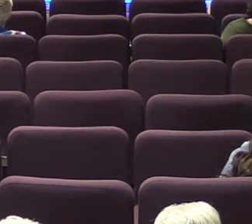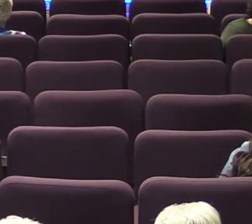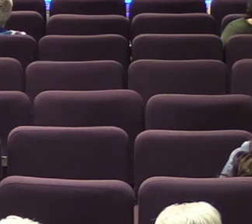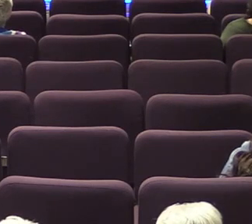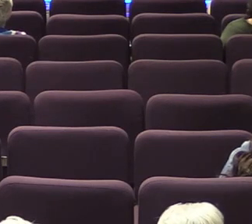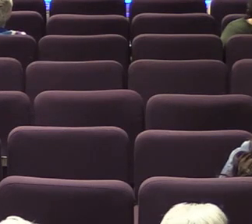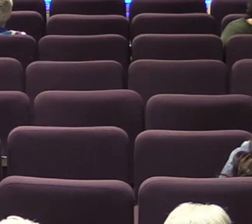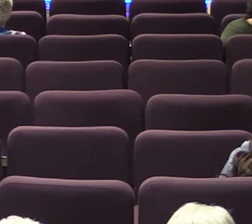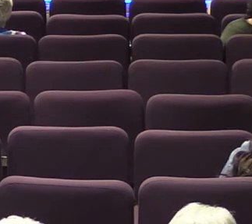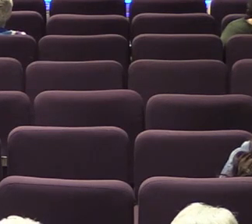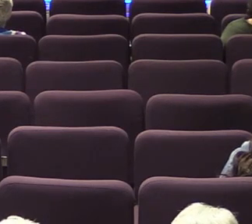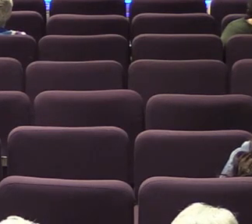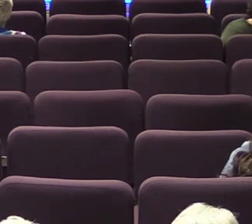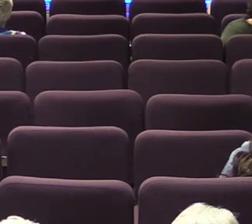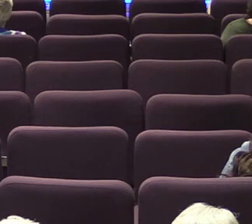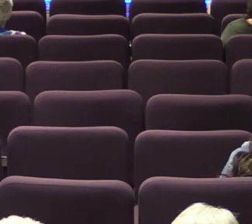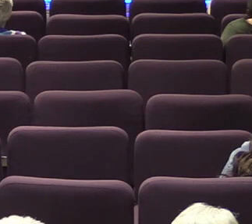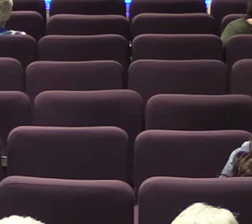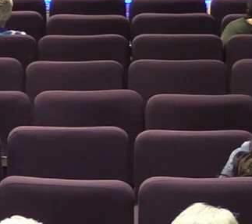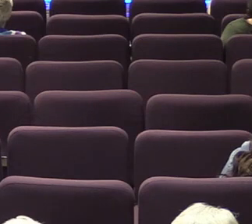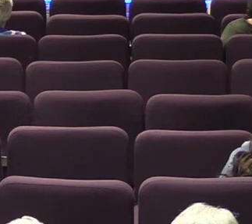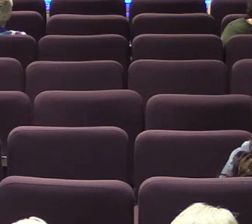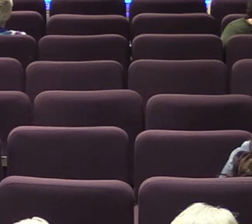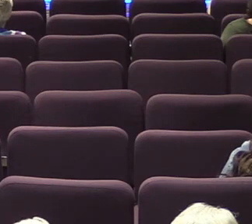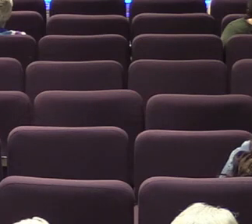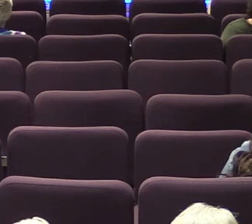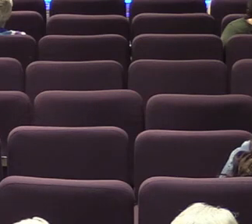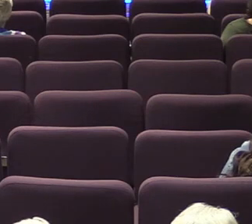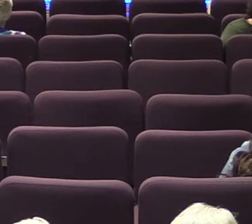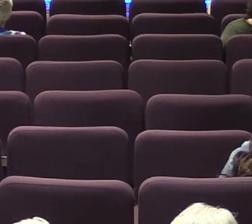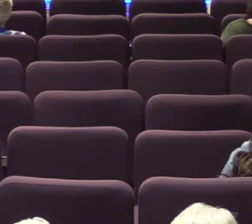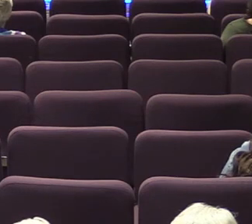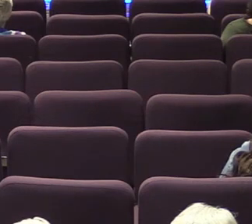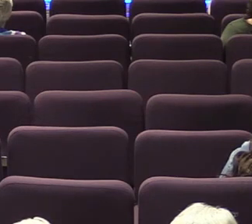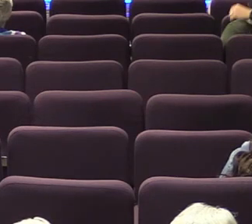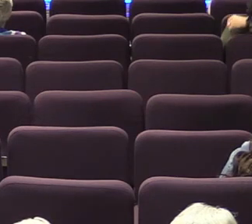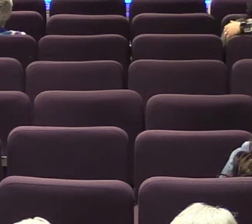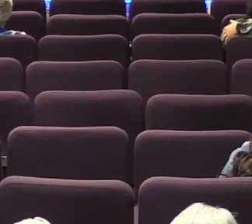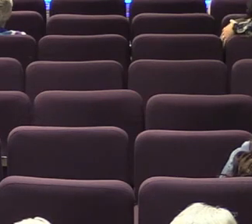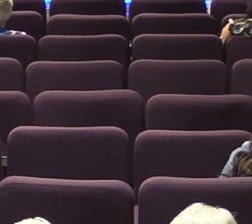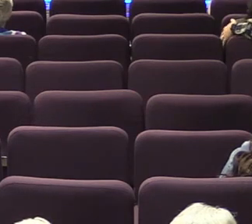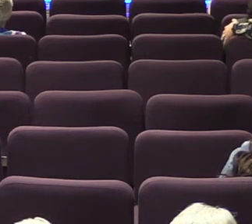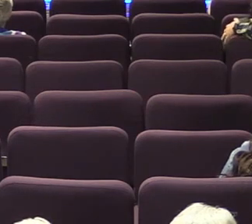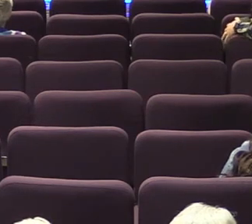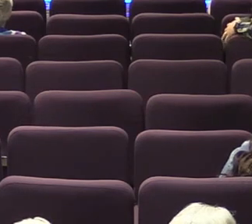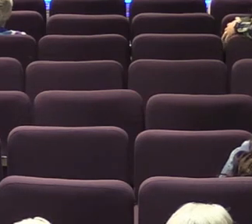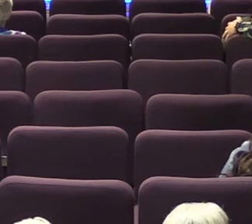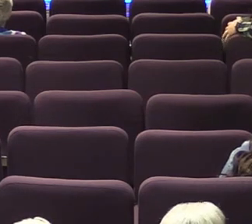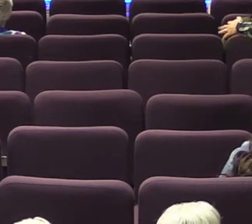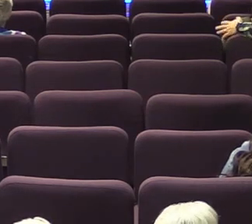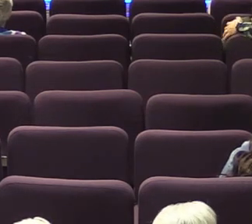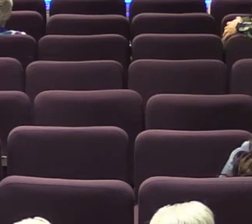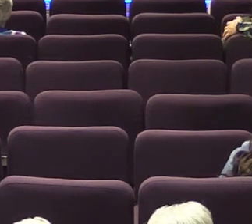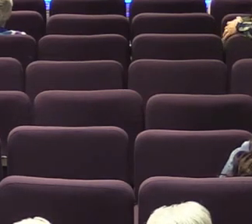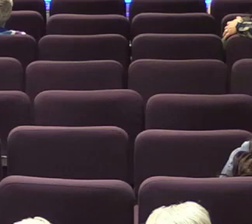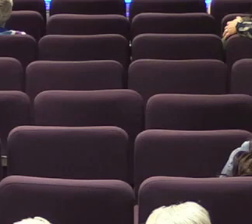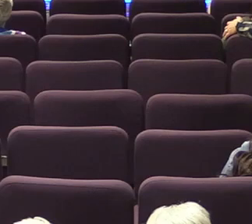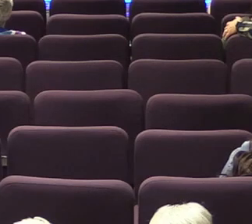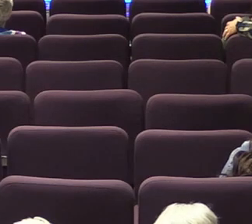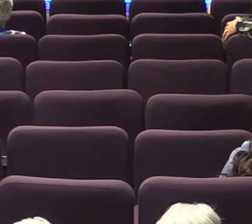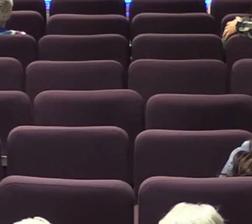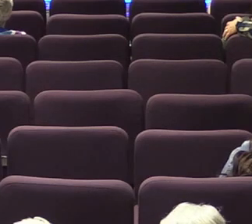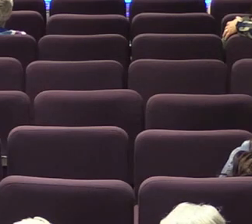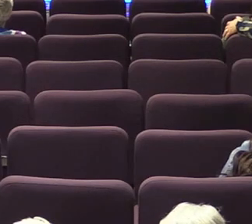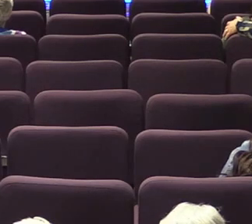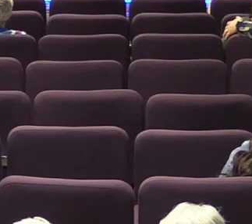So starting today, I put this box out here where we can come and bring our offering. can come and bring our tithes. On your